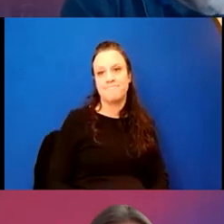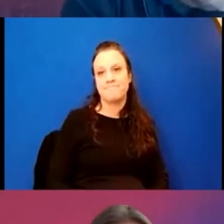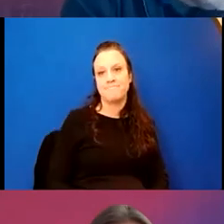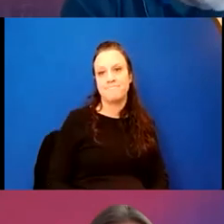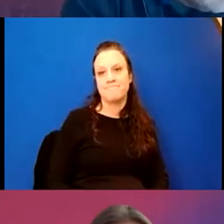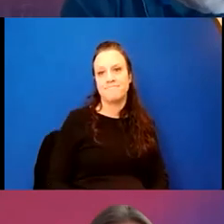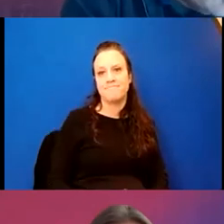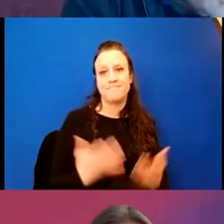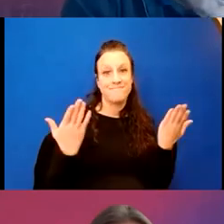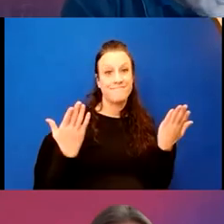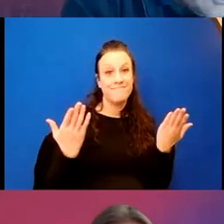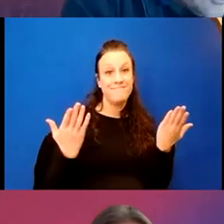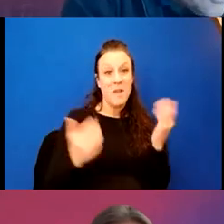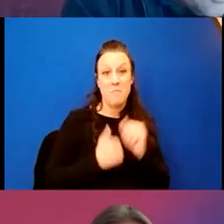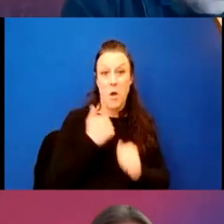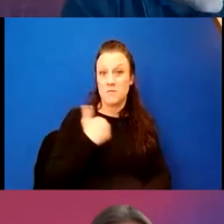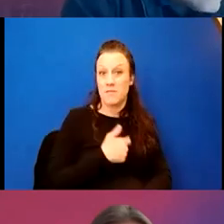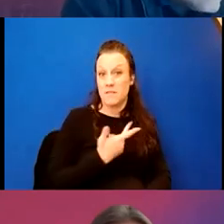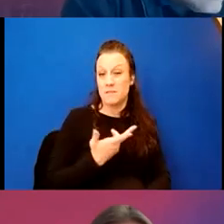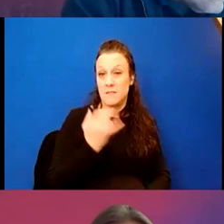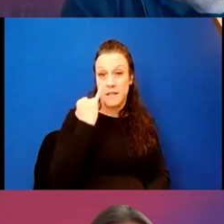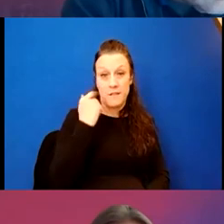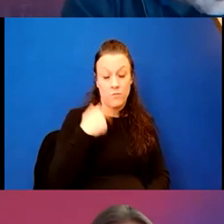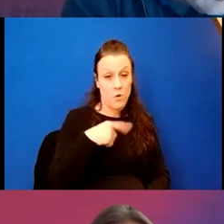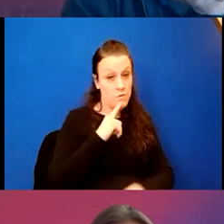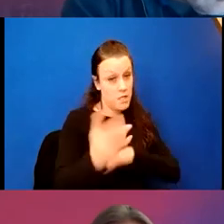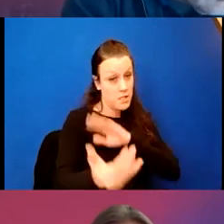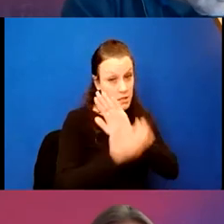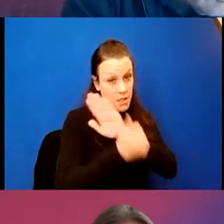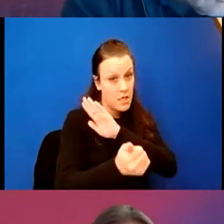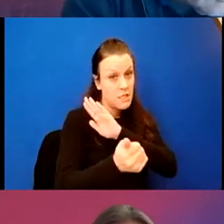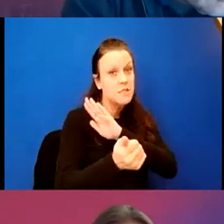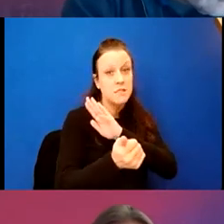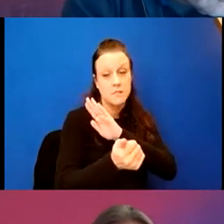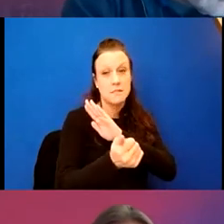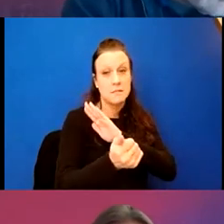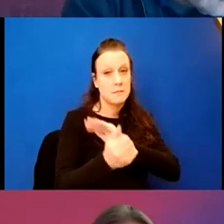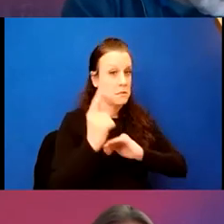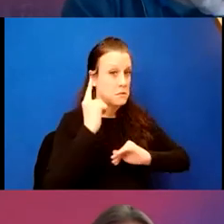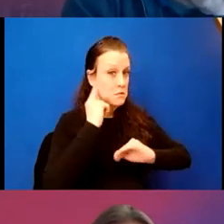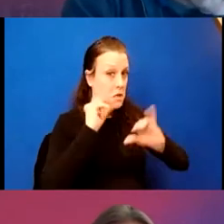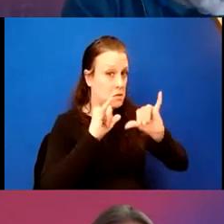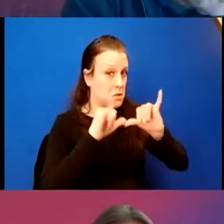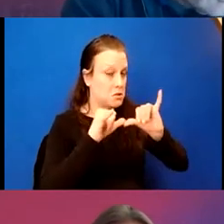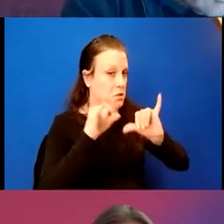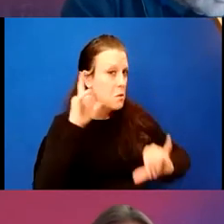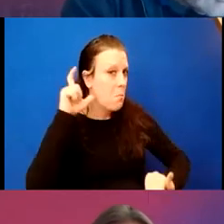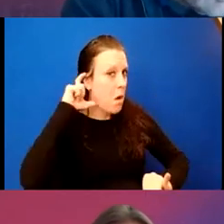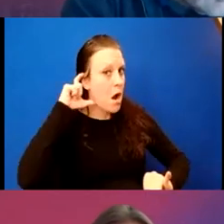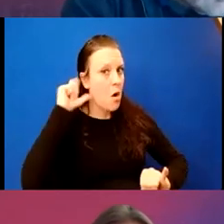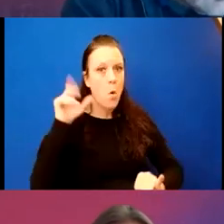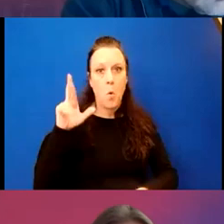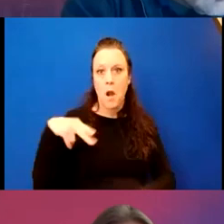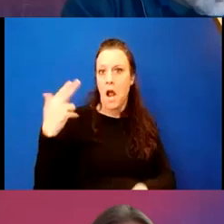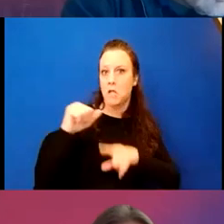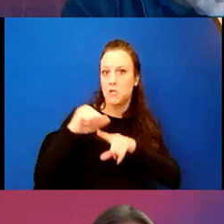probably something that to most of us, unless we're highly skilled, um, sound engineers or, um, highly